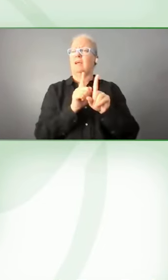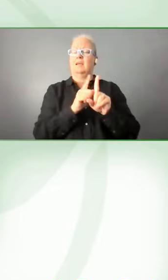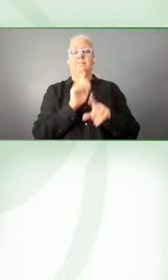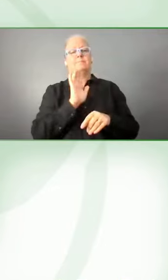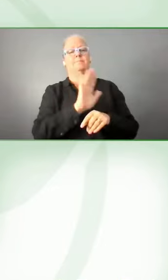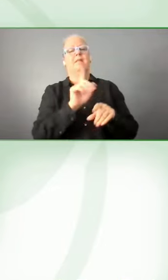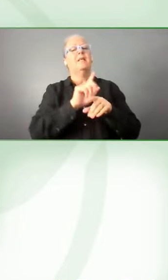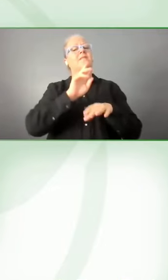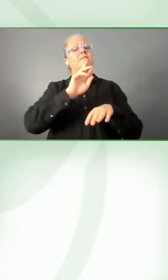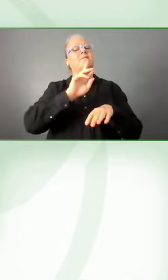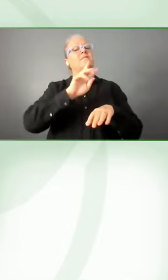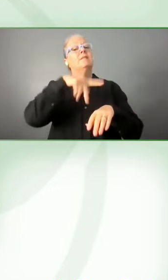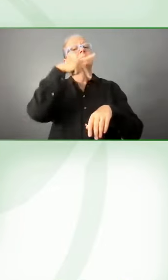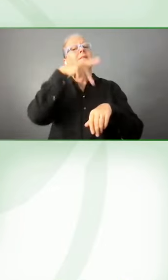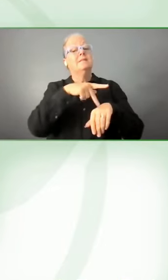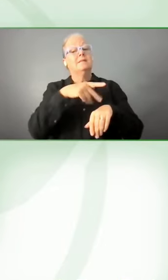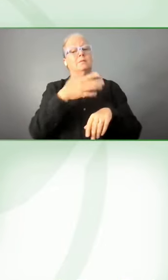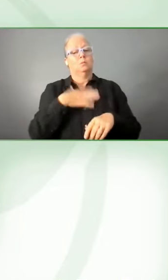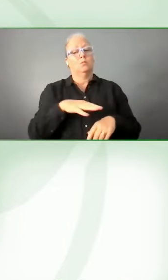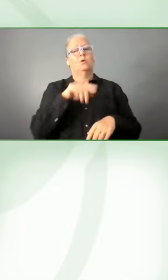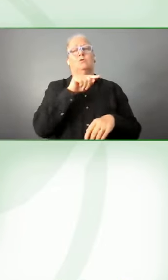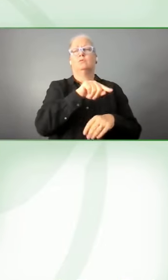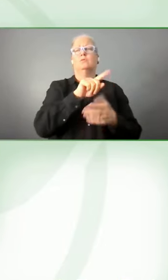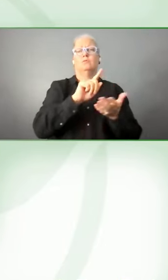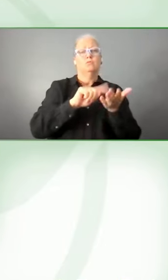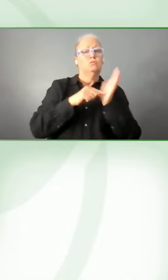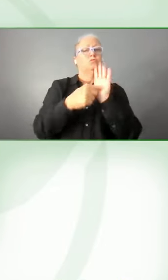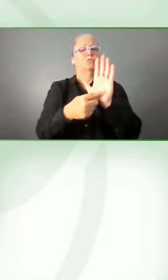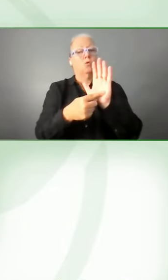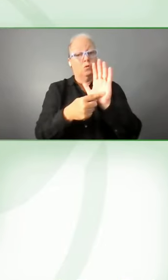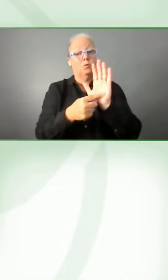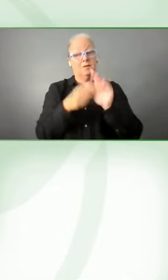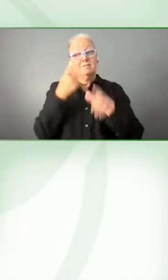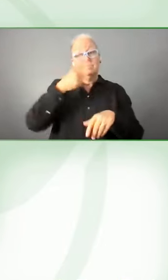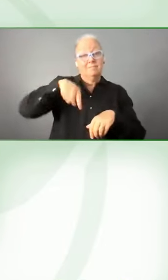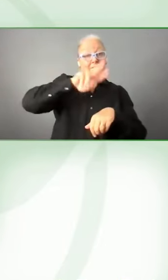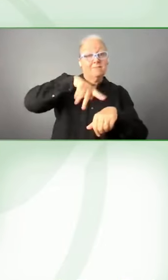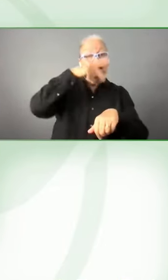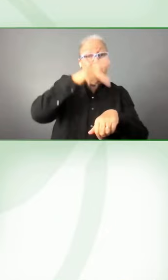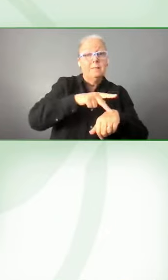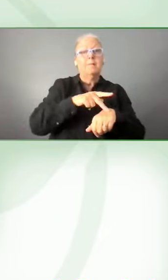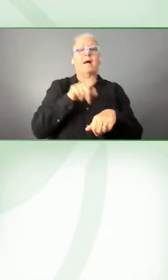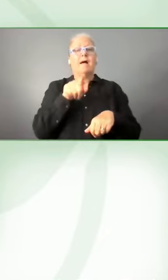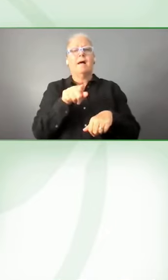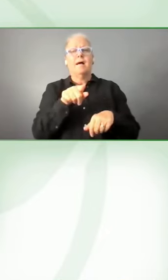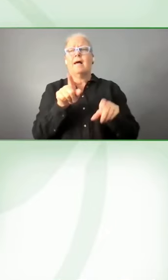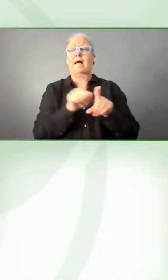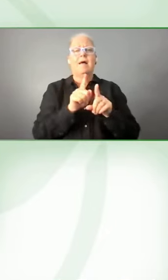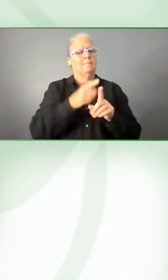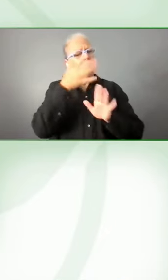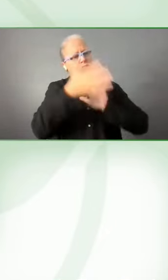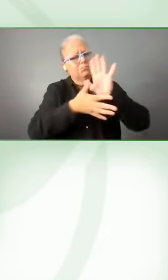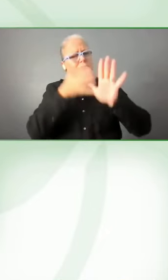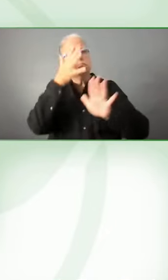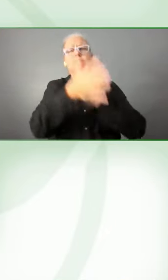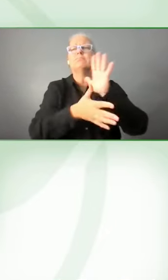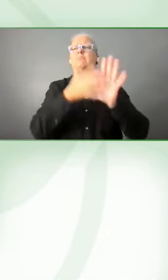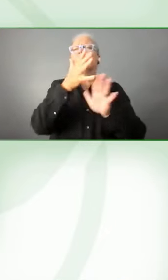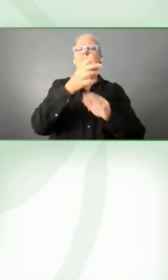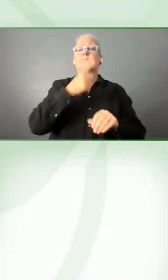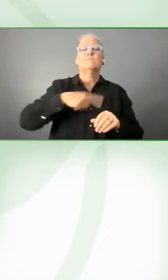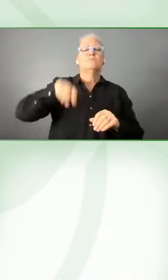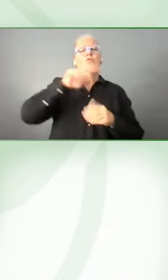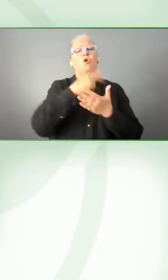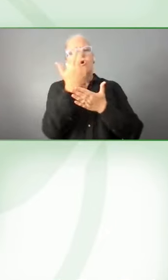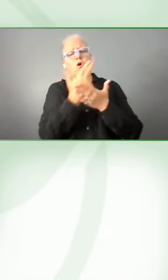We wanted to show deaf authors from the Philippines and deaf signers and deaf artists all came together in order